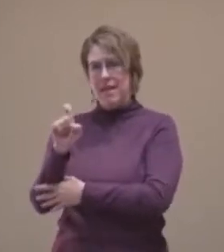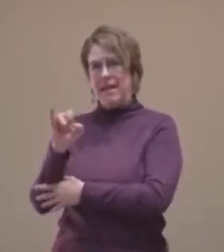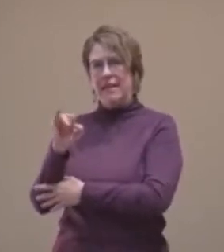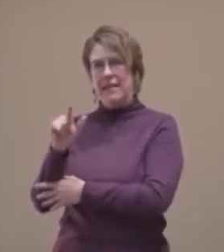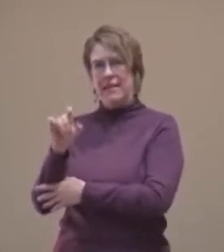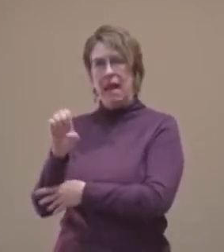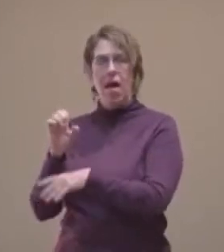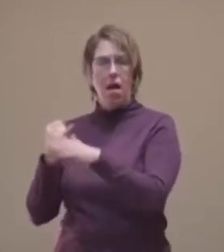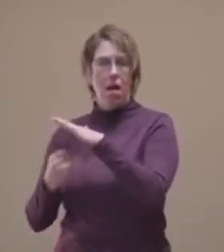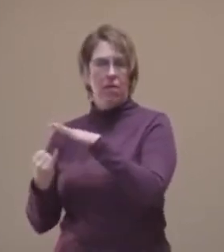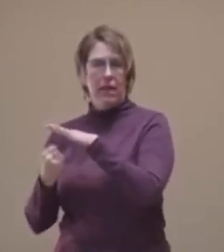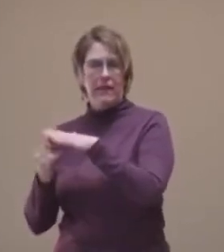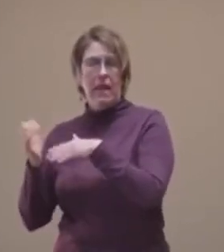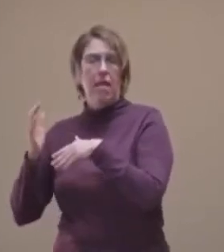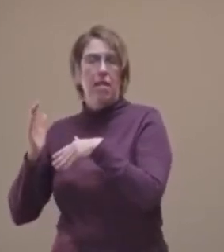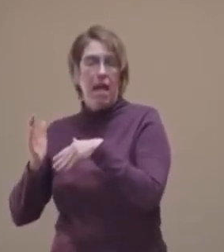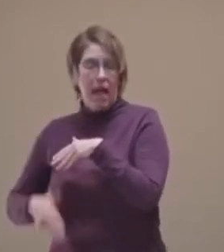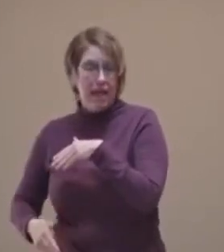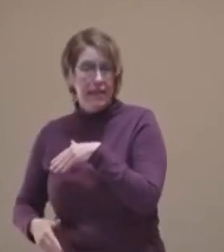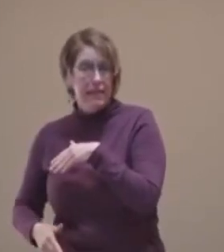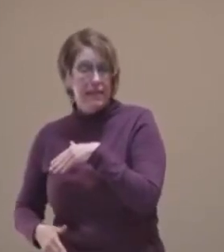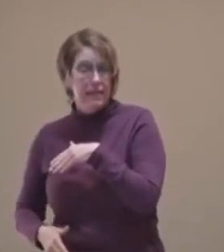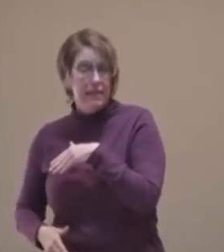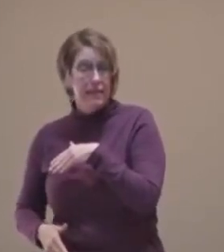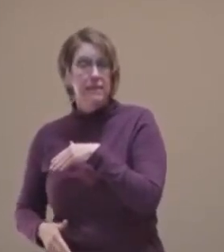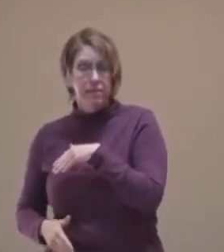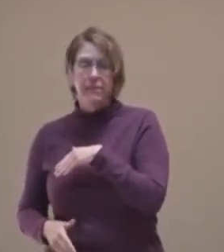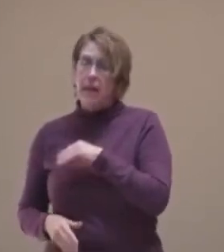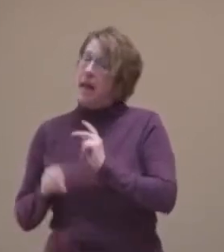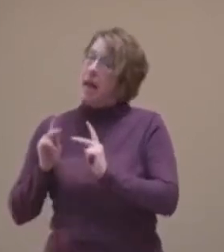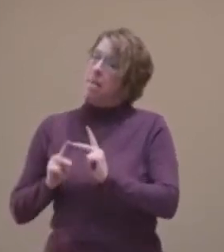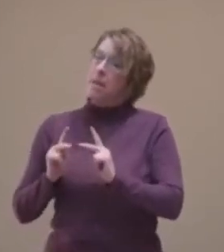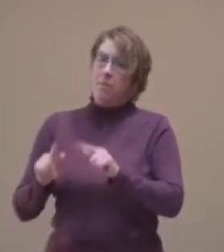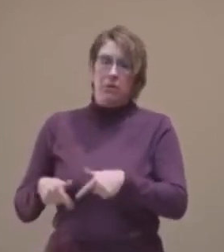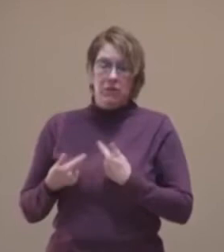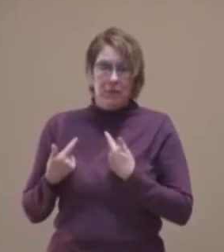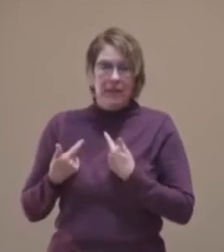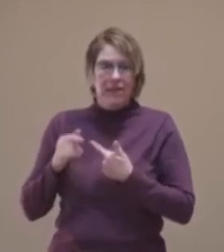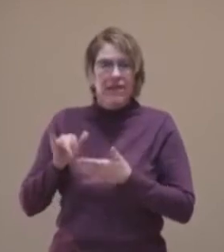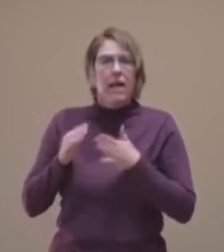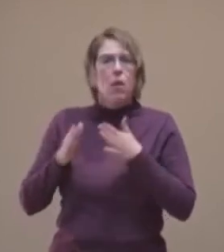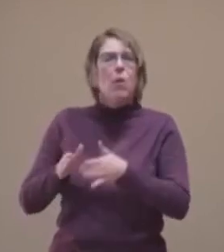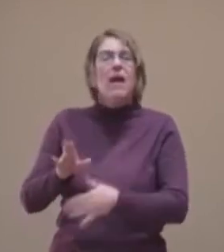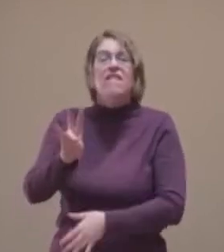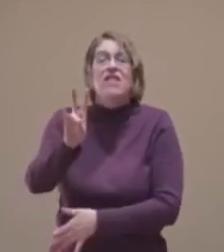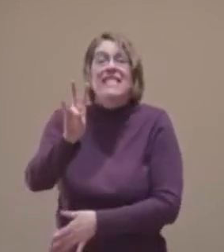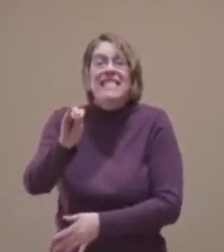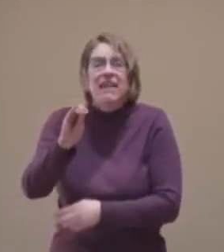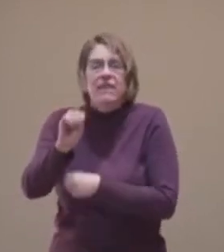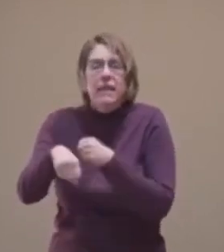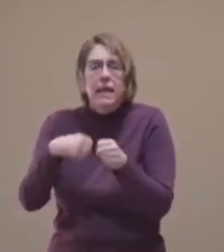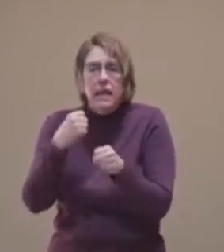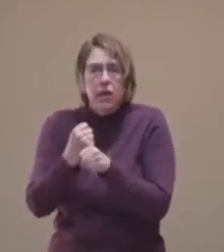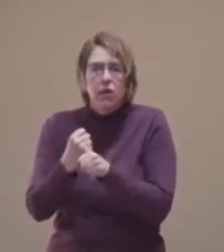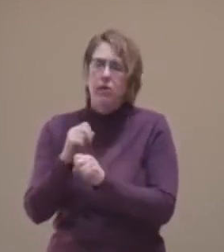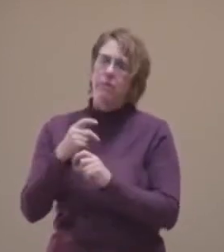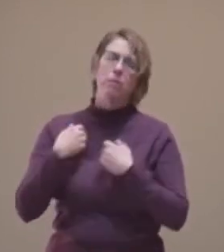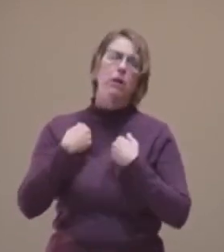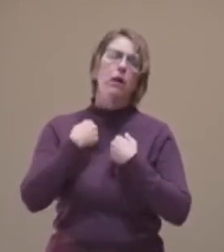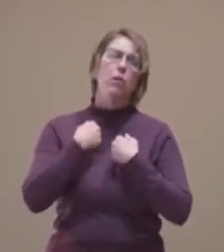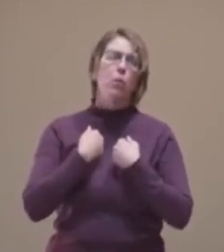about the exile for the last several weeks. The people have been in exile for 70 years. The people are weary.